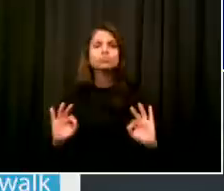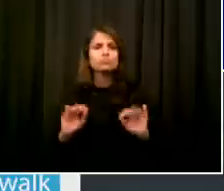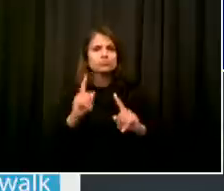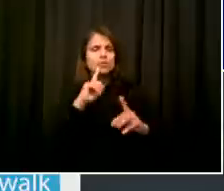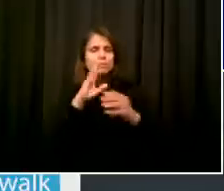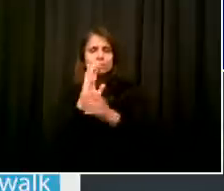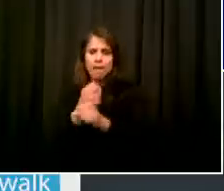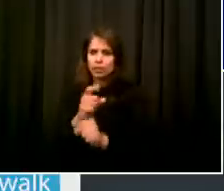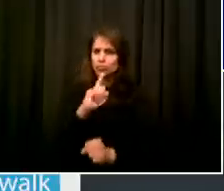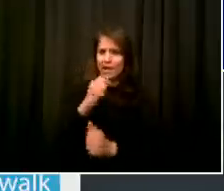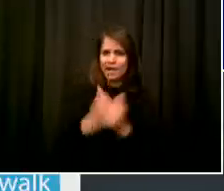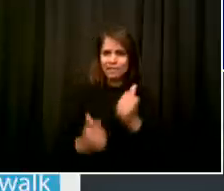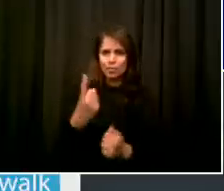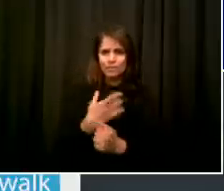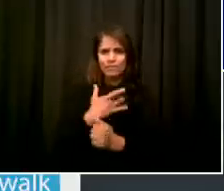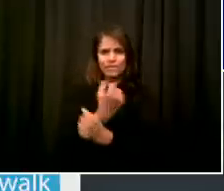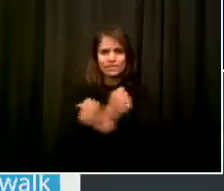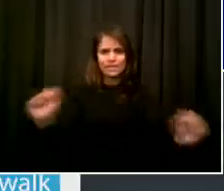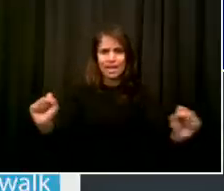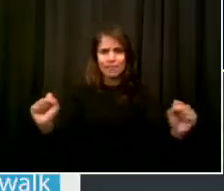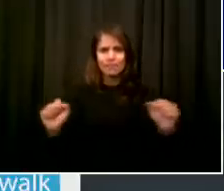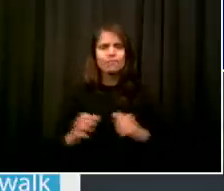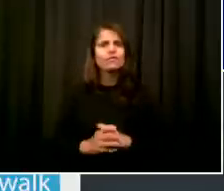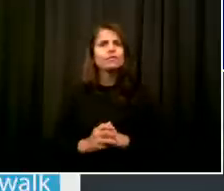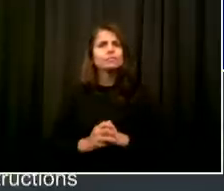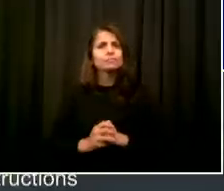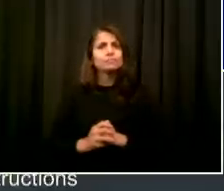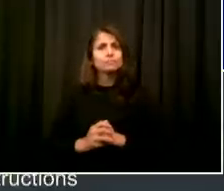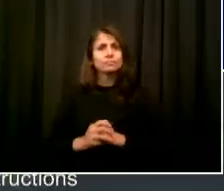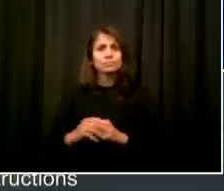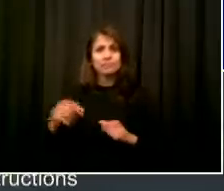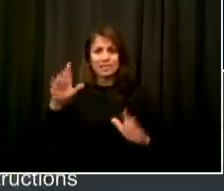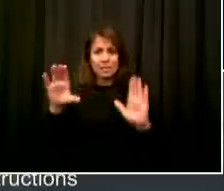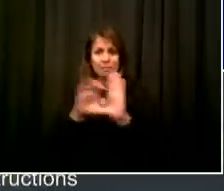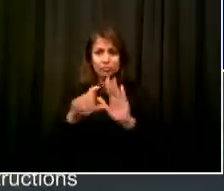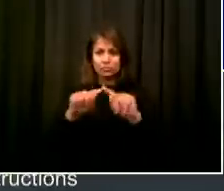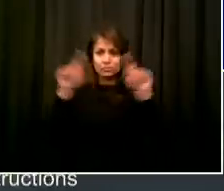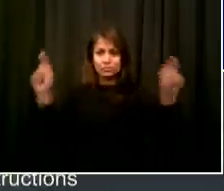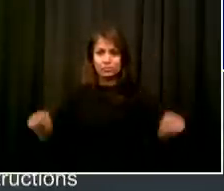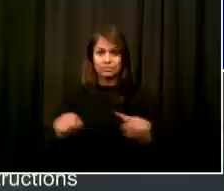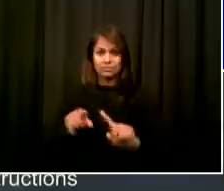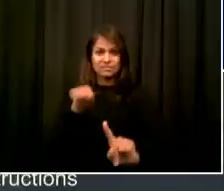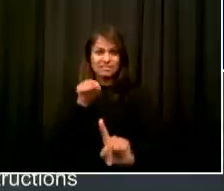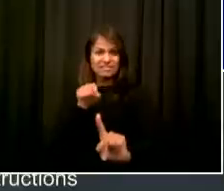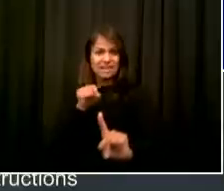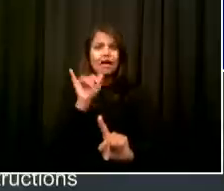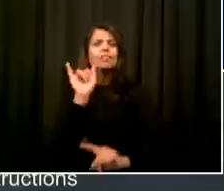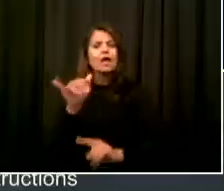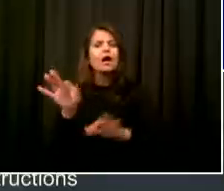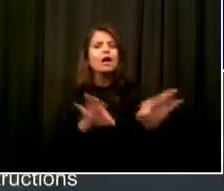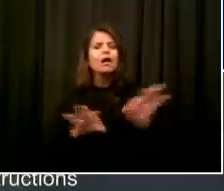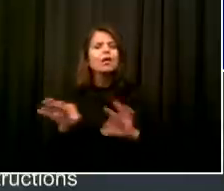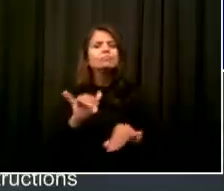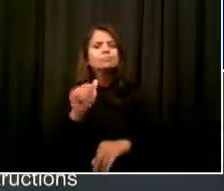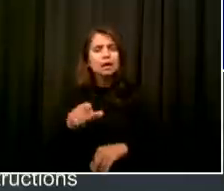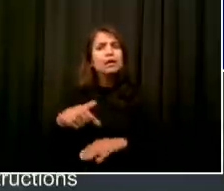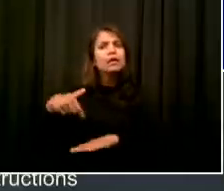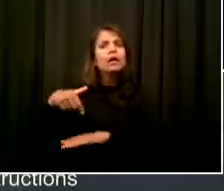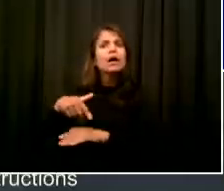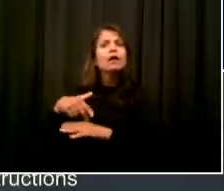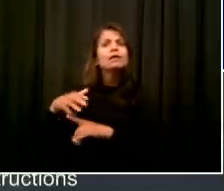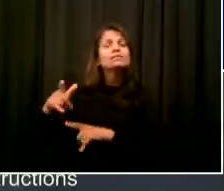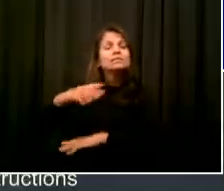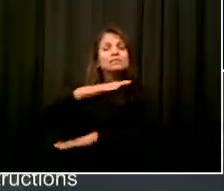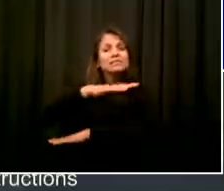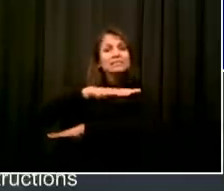slide. Just a little more detail. And I think the mayor gave the good picture of all the different options we're going to have on the table. Obviously, we want to